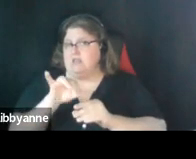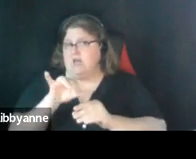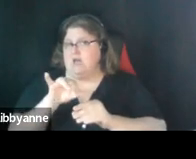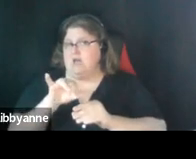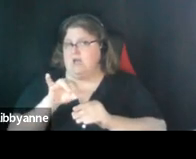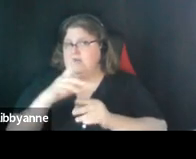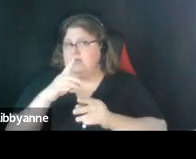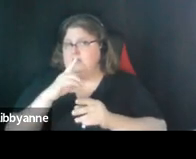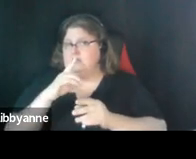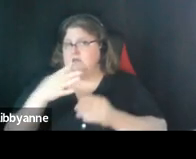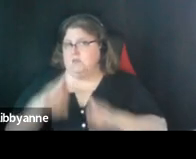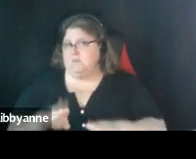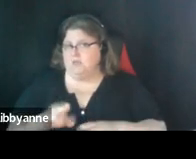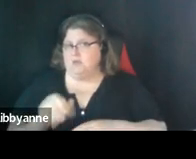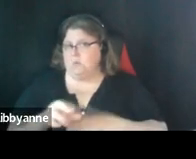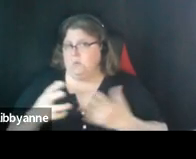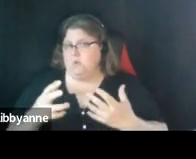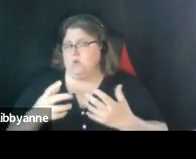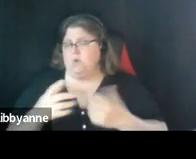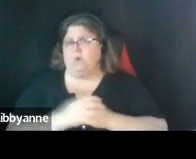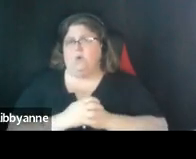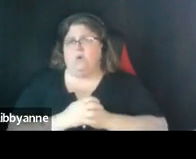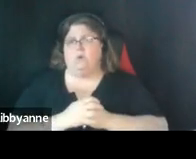so proven this way they would have to